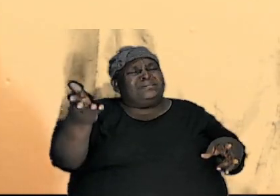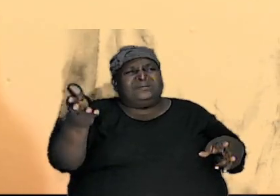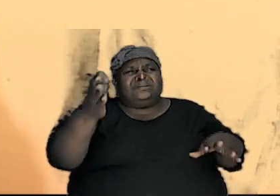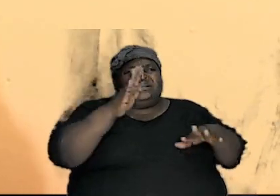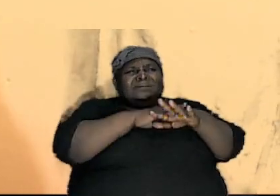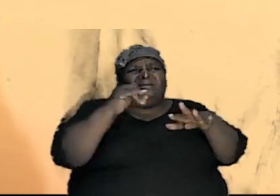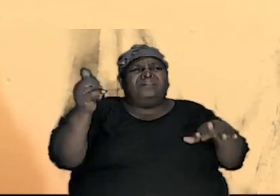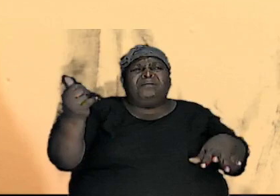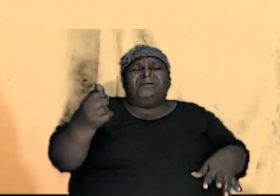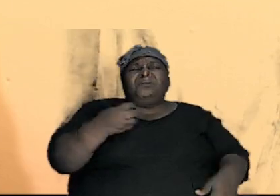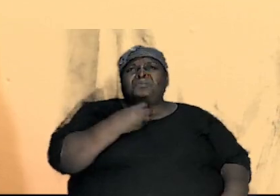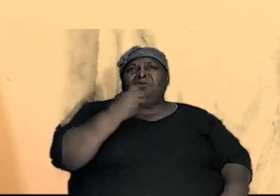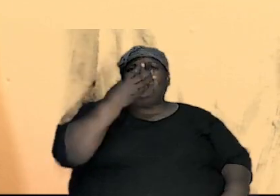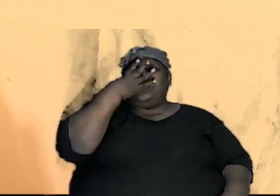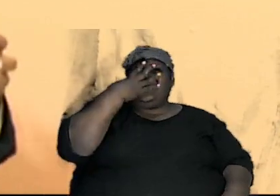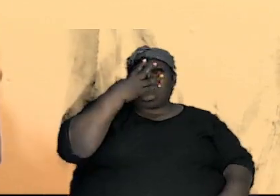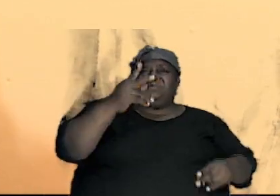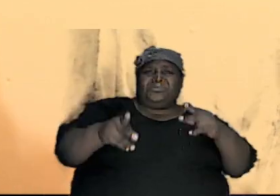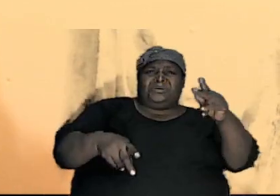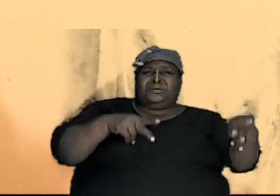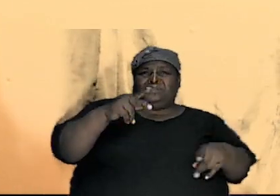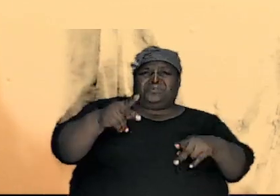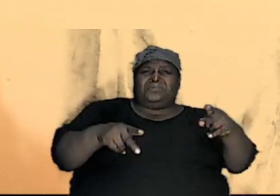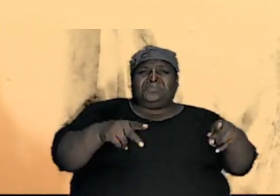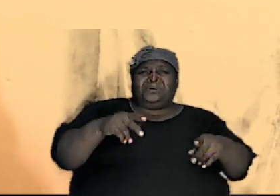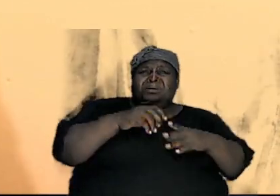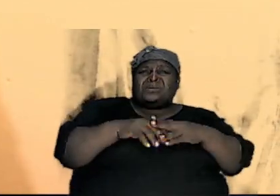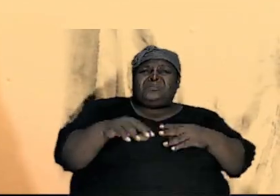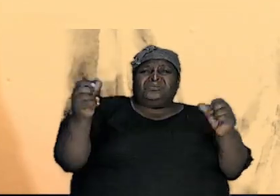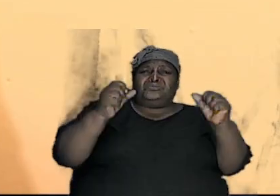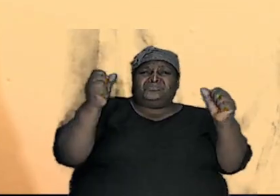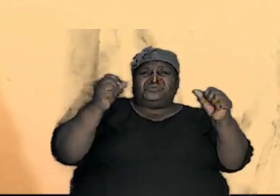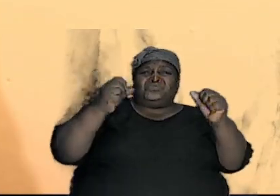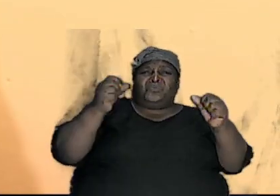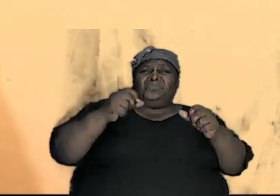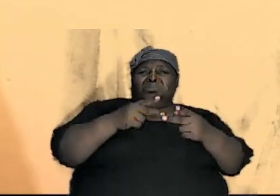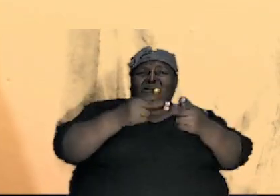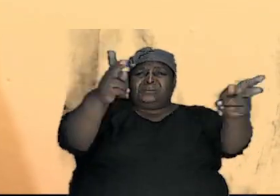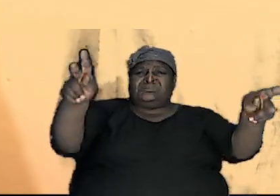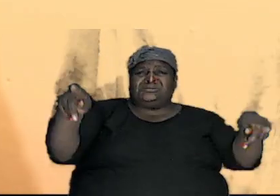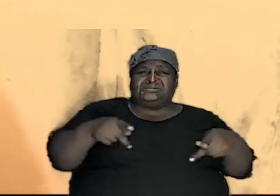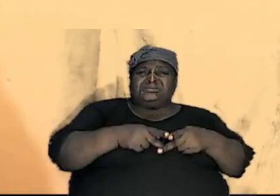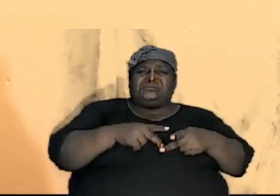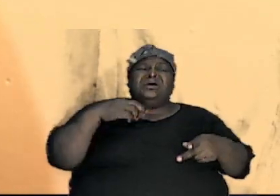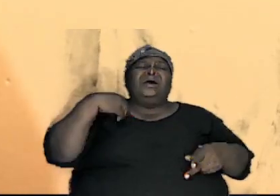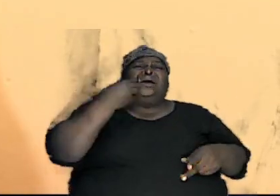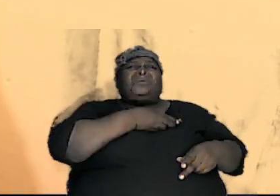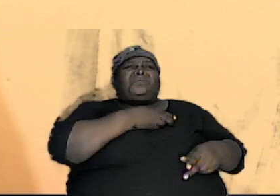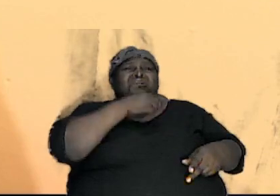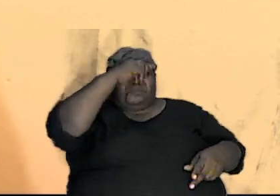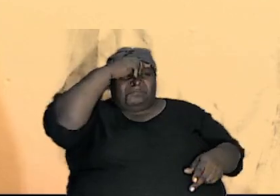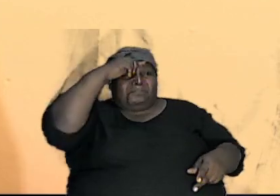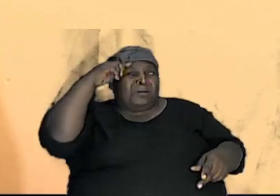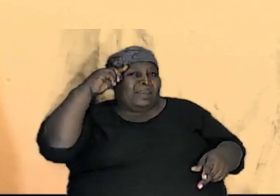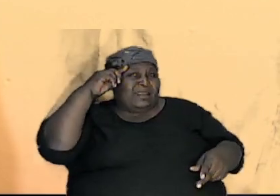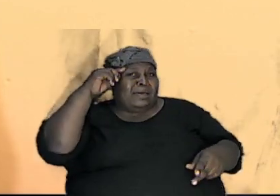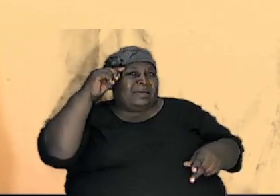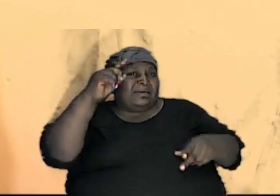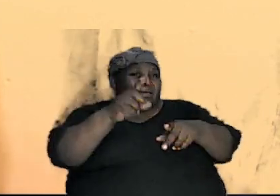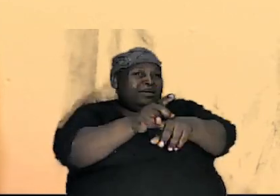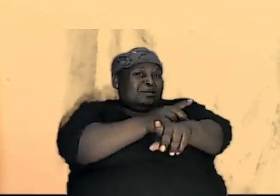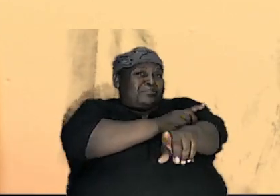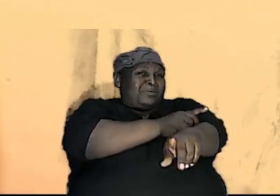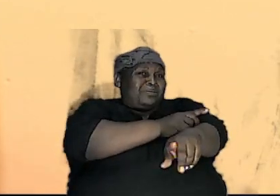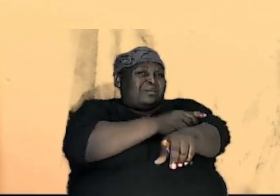we call white folks live in these cold areas mainly and why is it that us black folks live in these